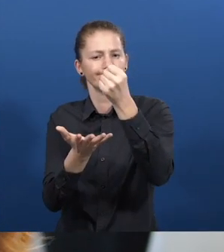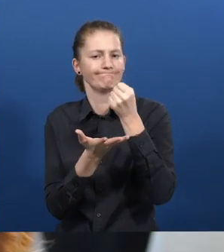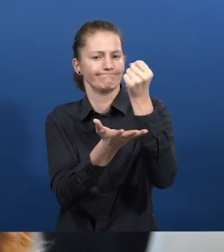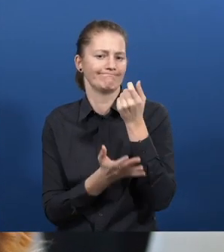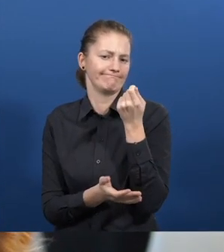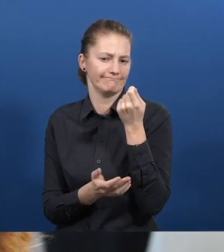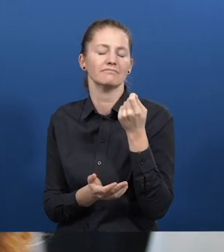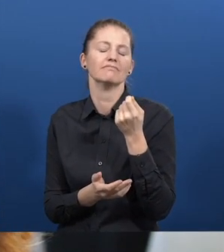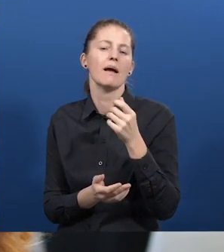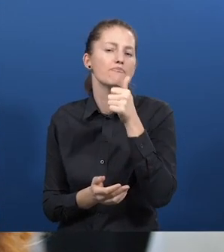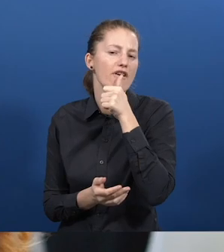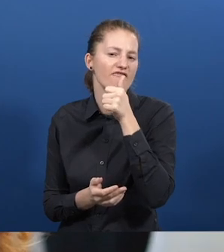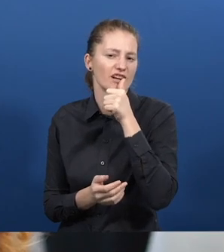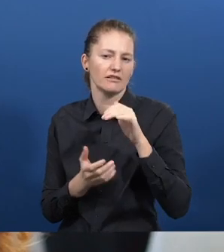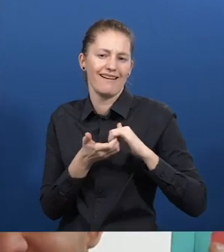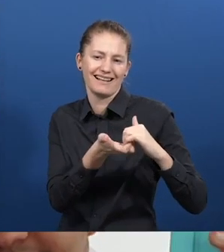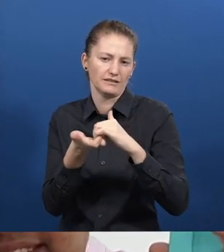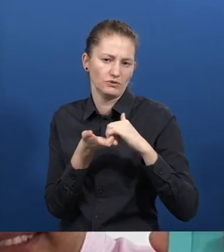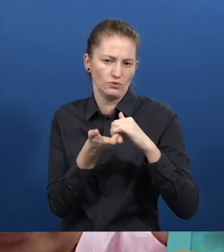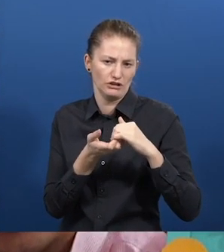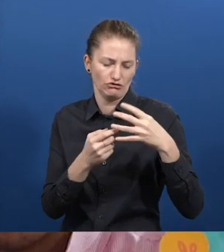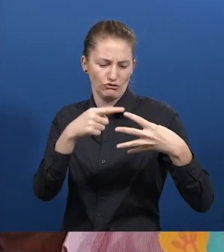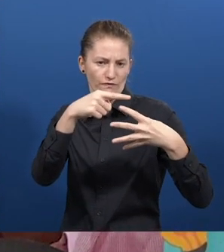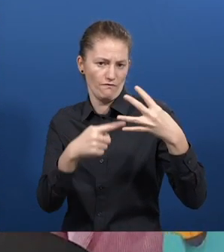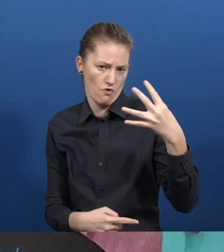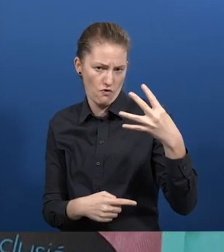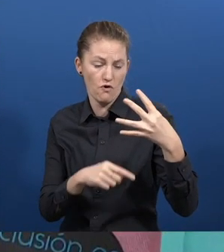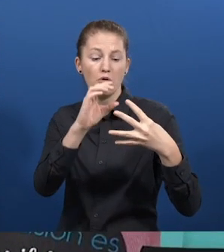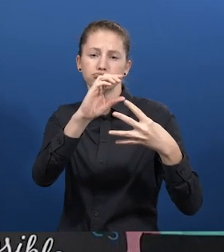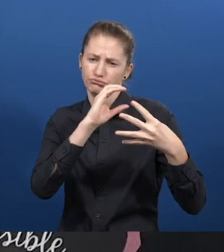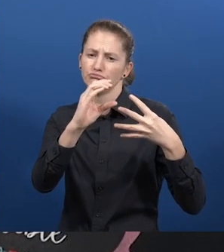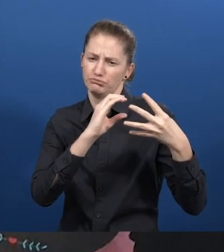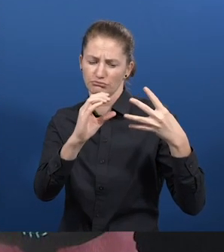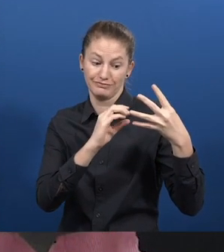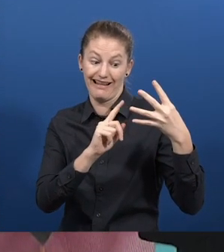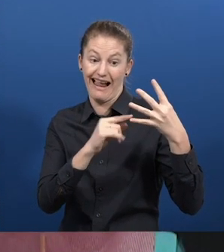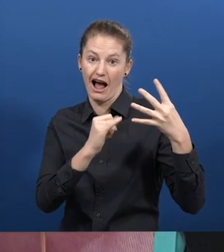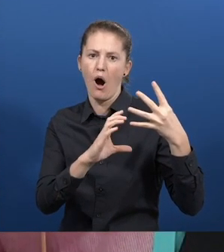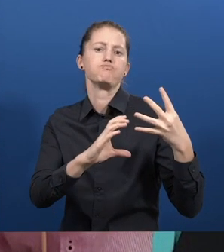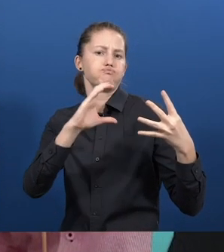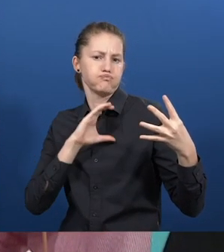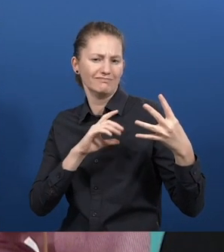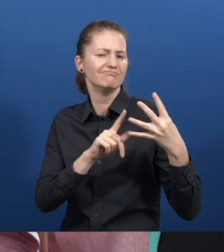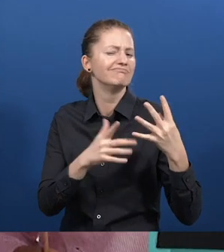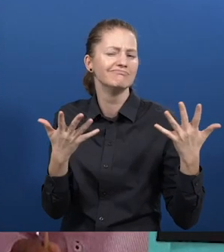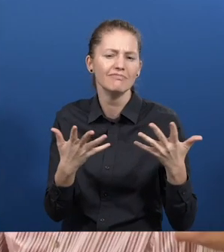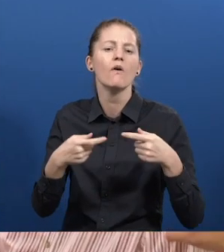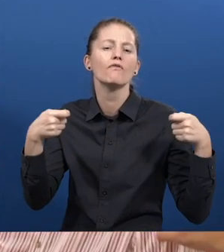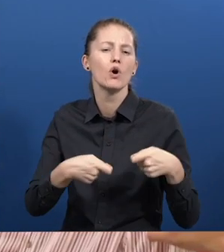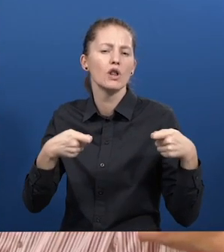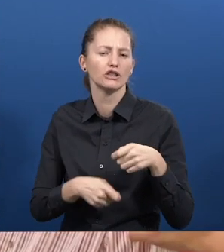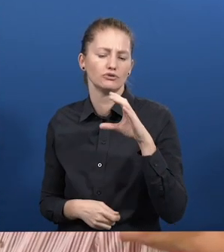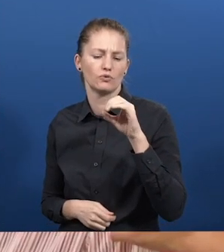private entities. Four regional social aid associations, CAFAM, CONFENALCO, Antioquia, CONFANDI,